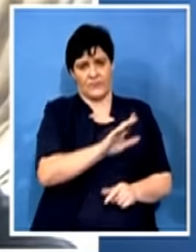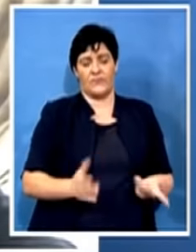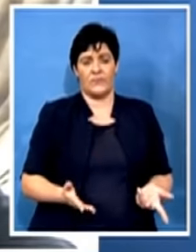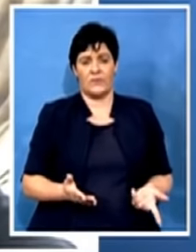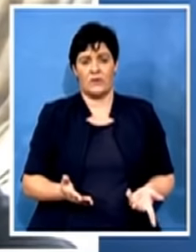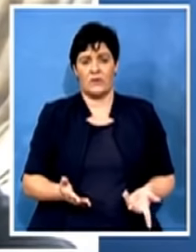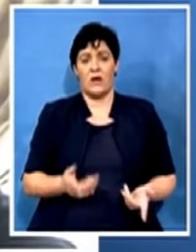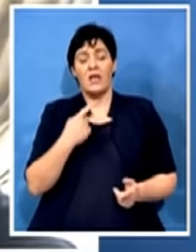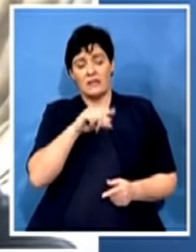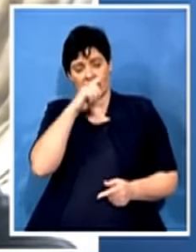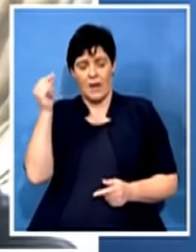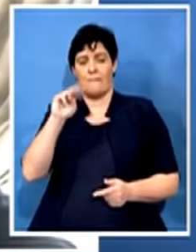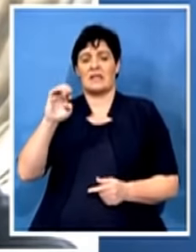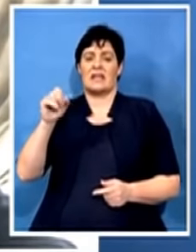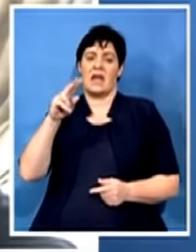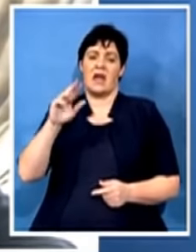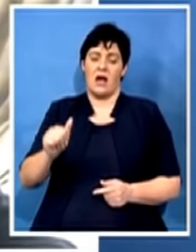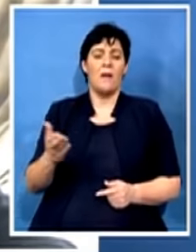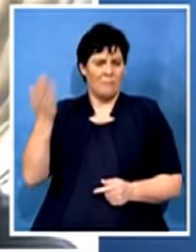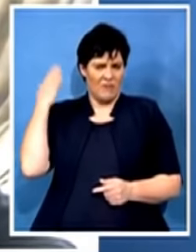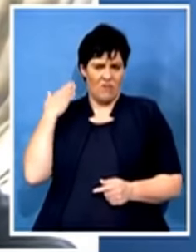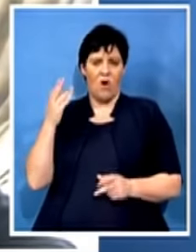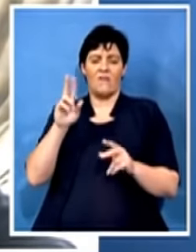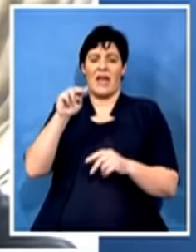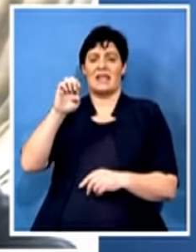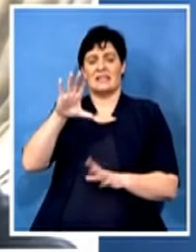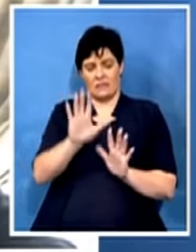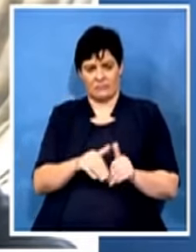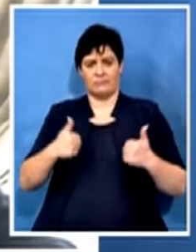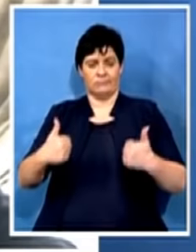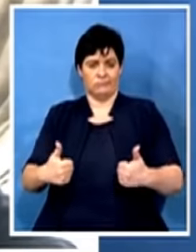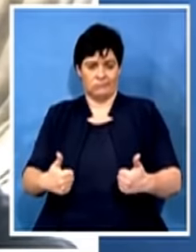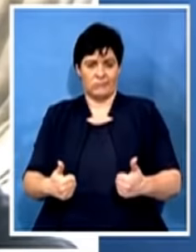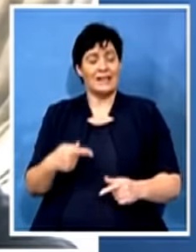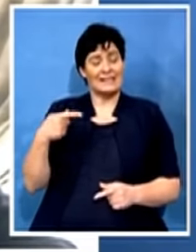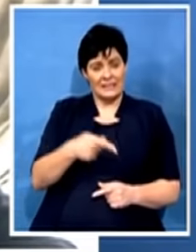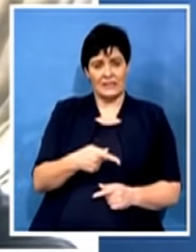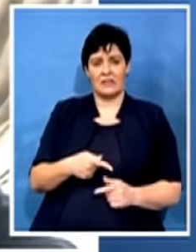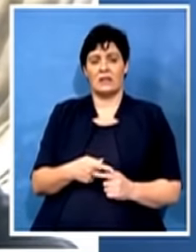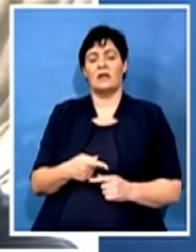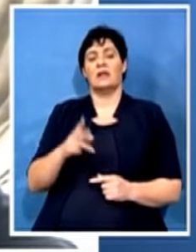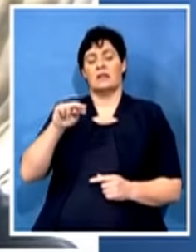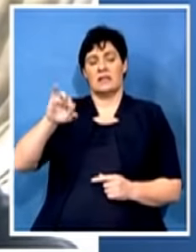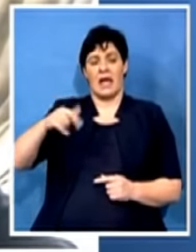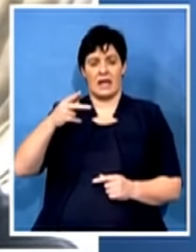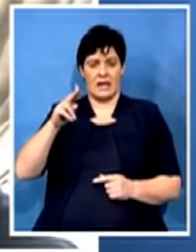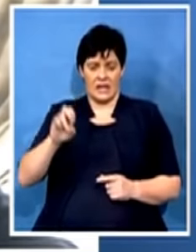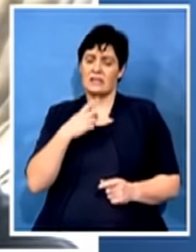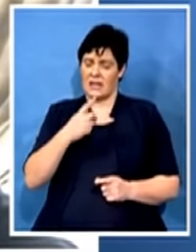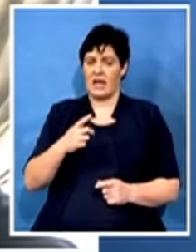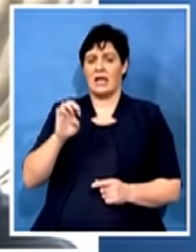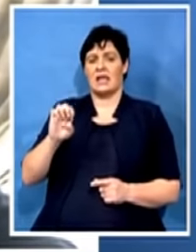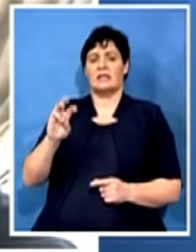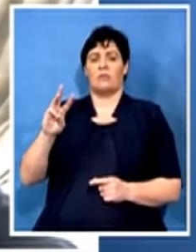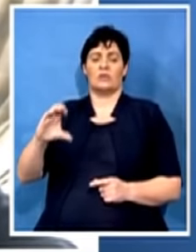back when the National Executive Committee was sitting and that's when Tony Yangi made a reference in the NWC earlier on in that day that the president must lead